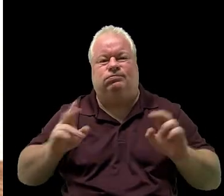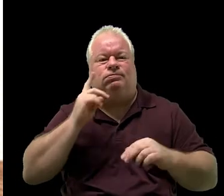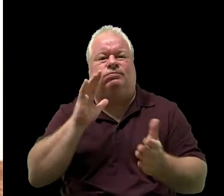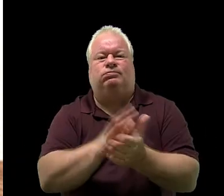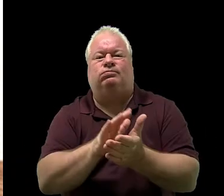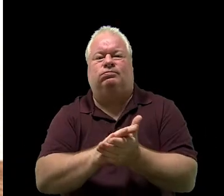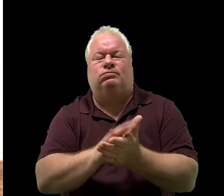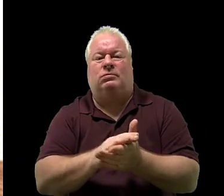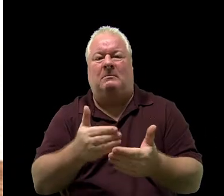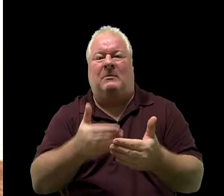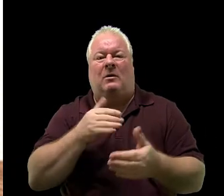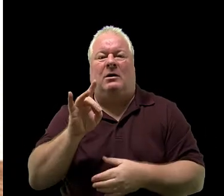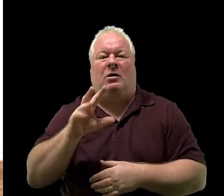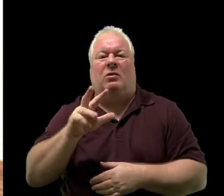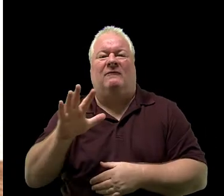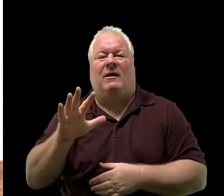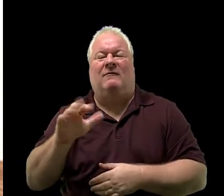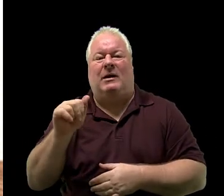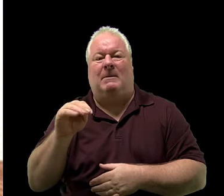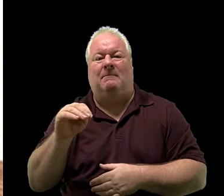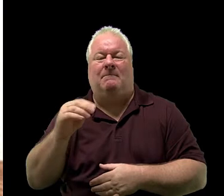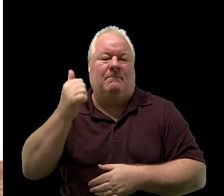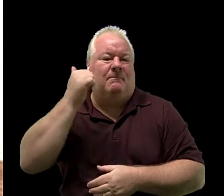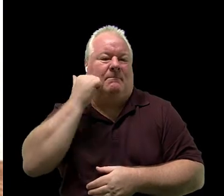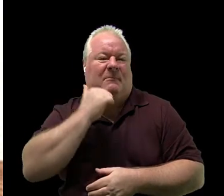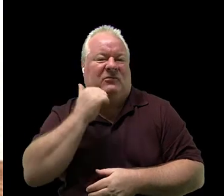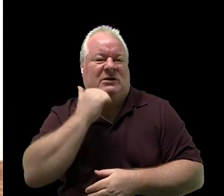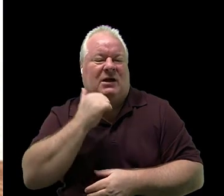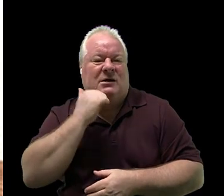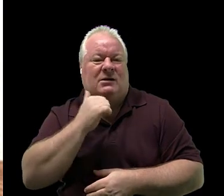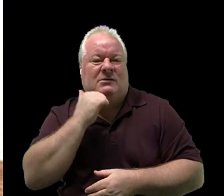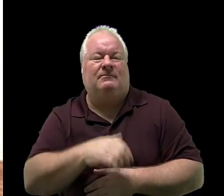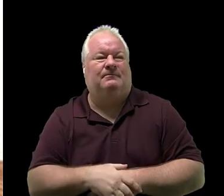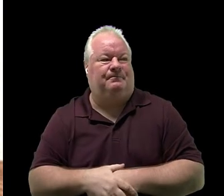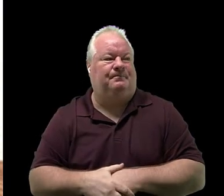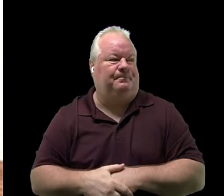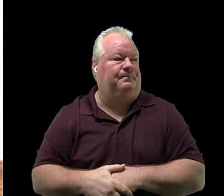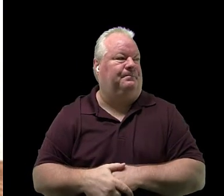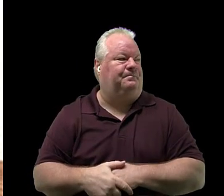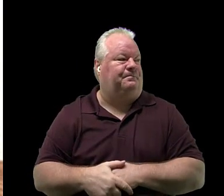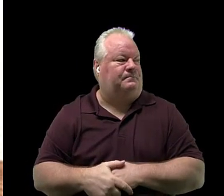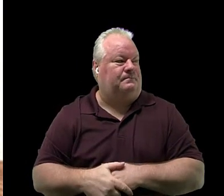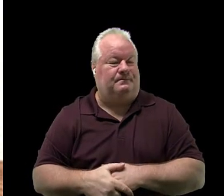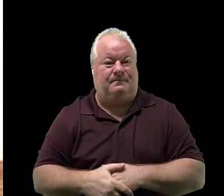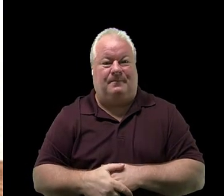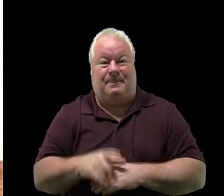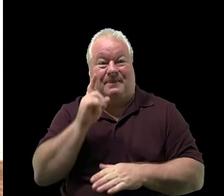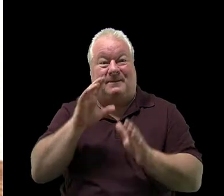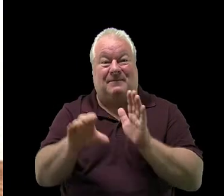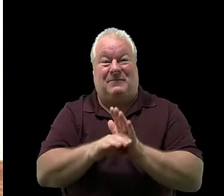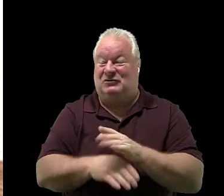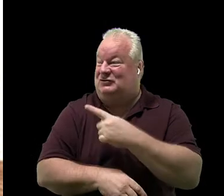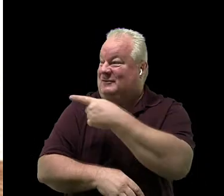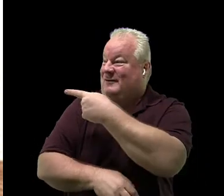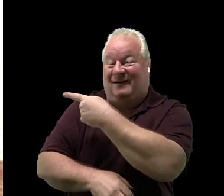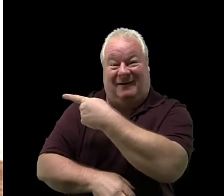for school before 835 a.m. every day. Here's a picture